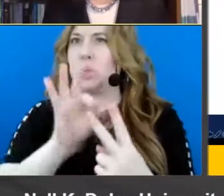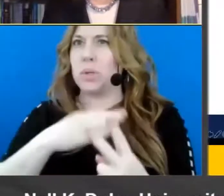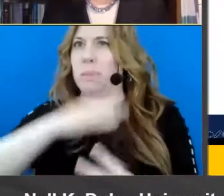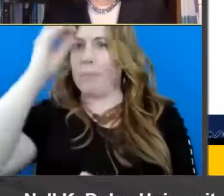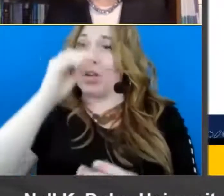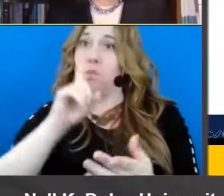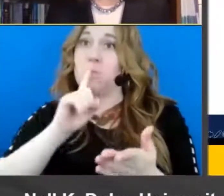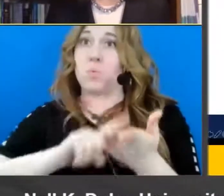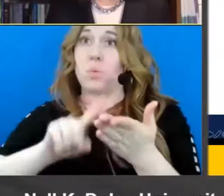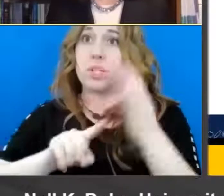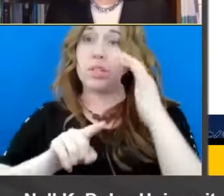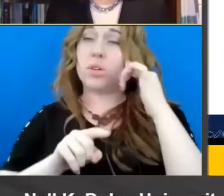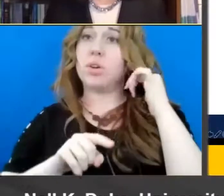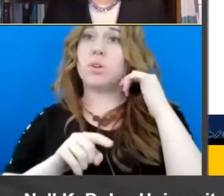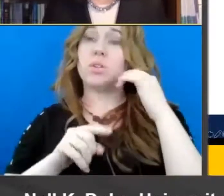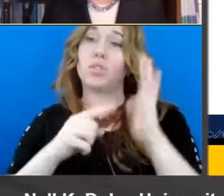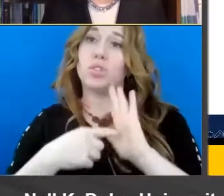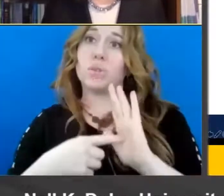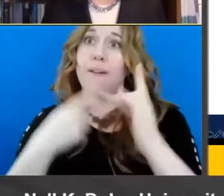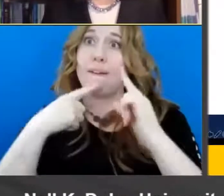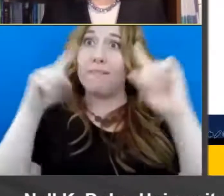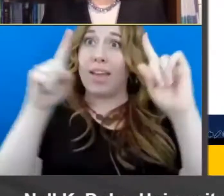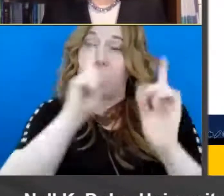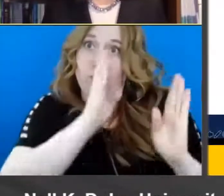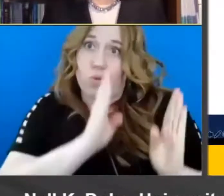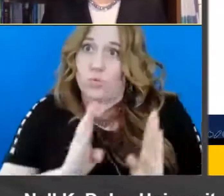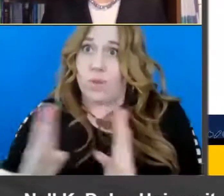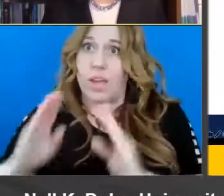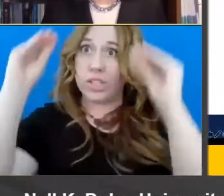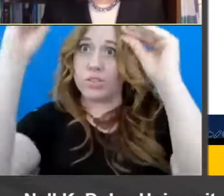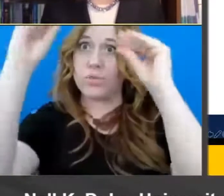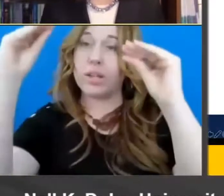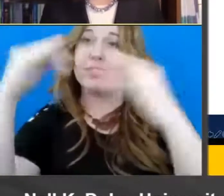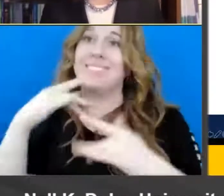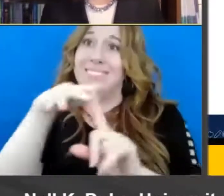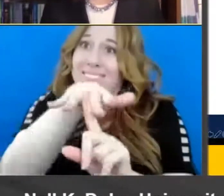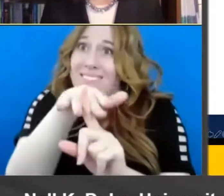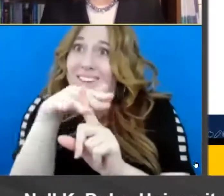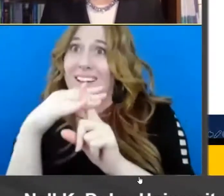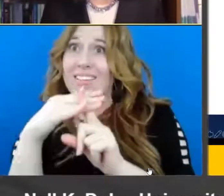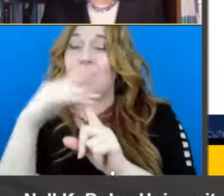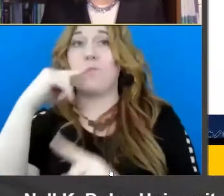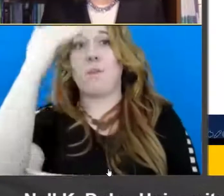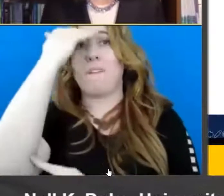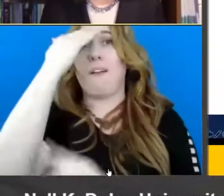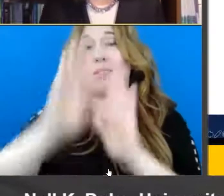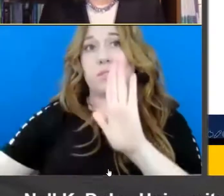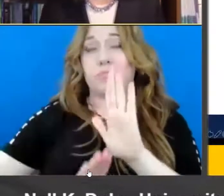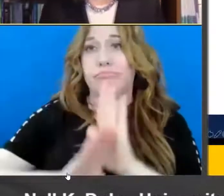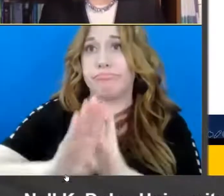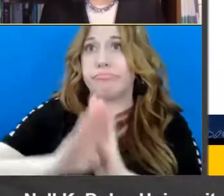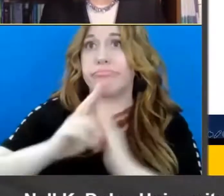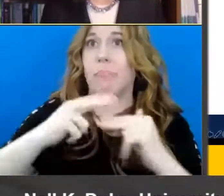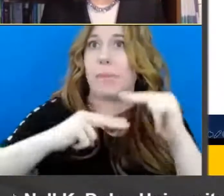suggests that um effective strategy instruction is very often in the context of knowledge building and uh research